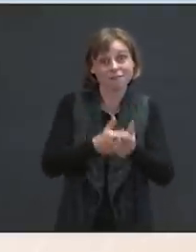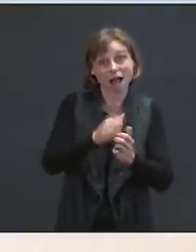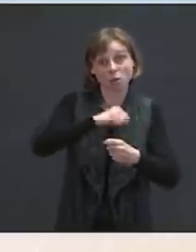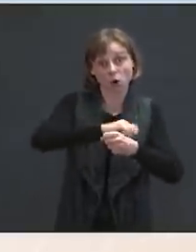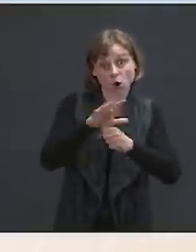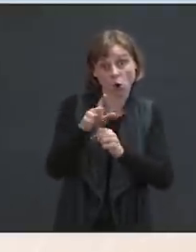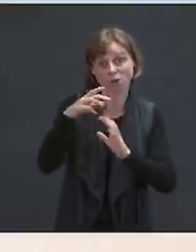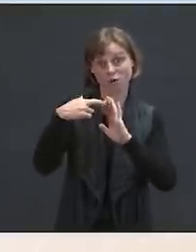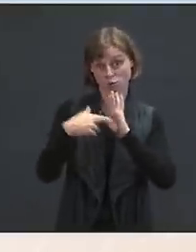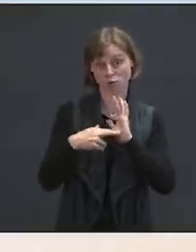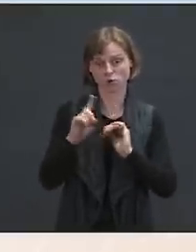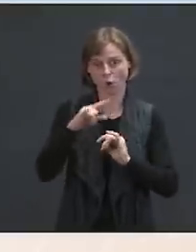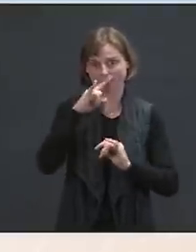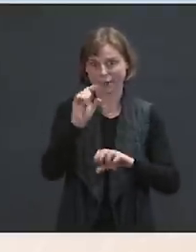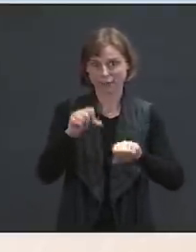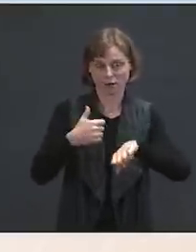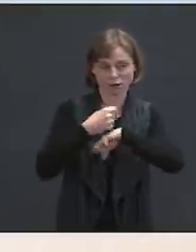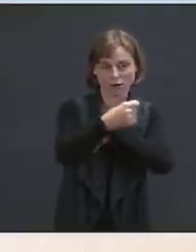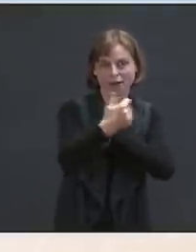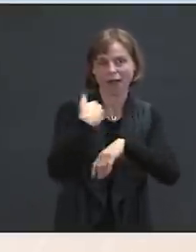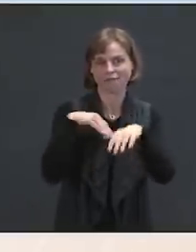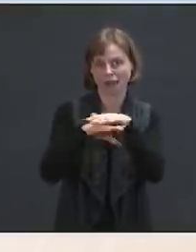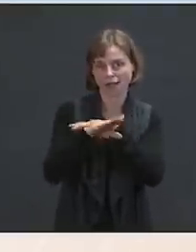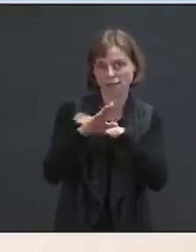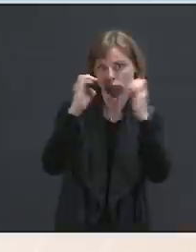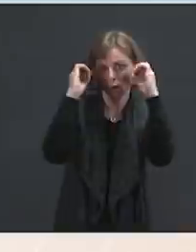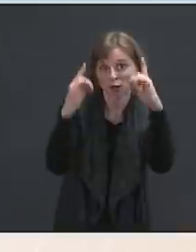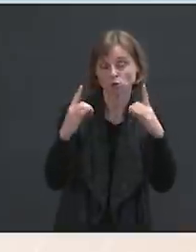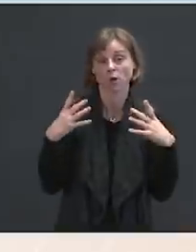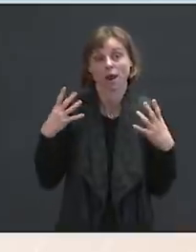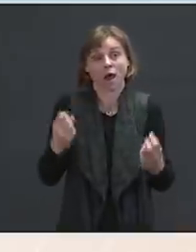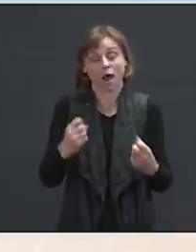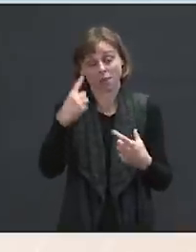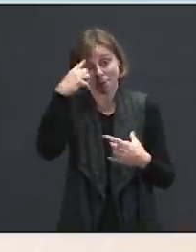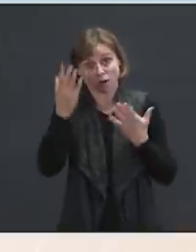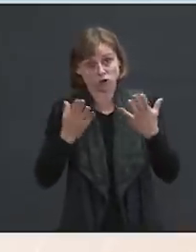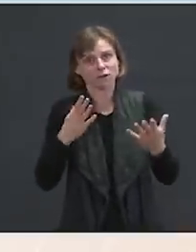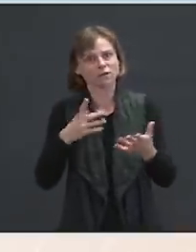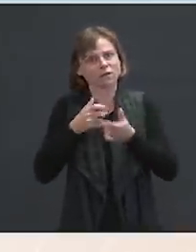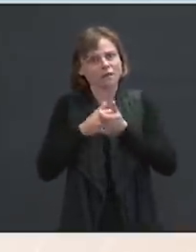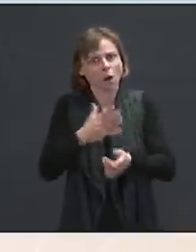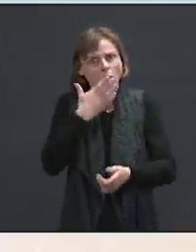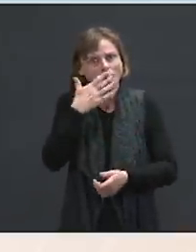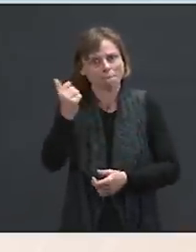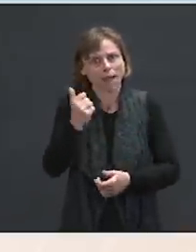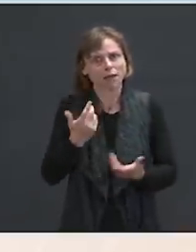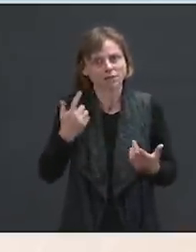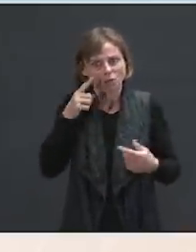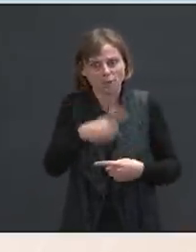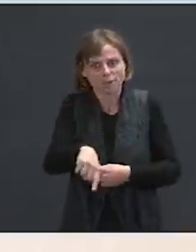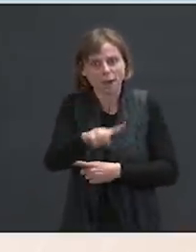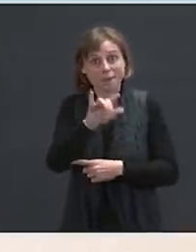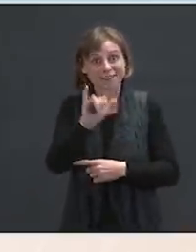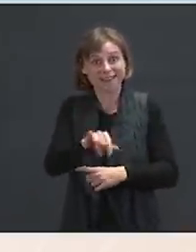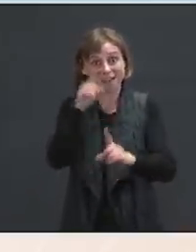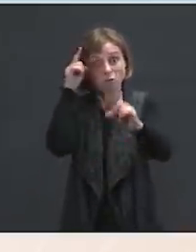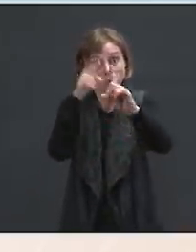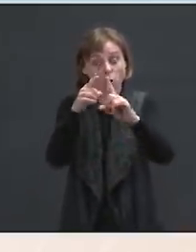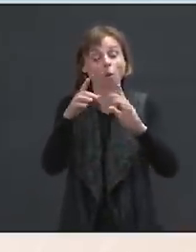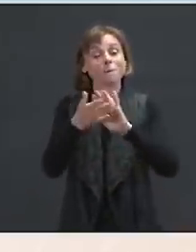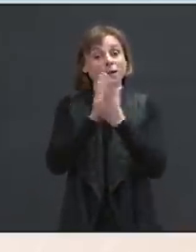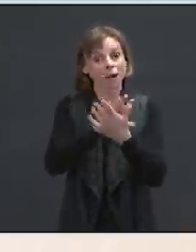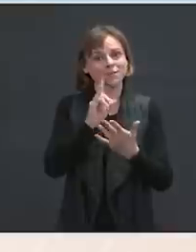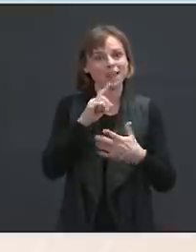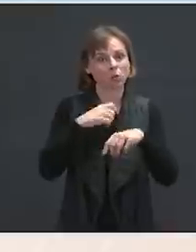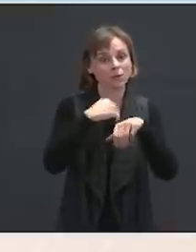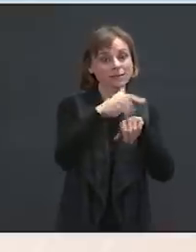can have access to education, health and mental services, consistent with their best interests. Our goal is for them to then be transferred to families